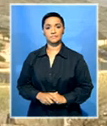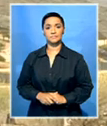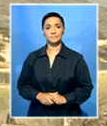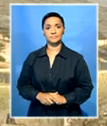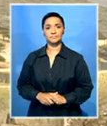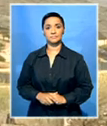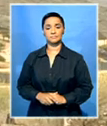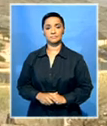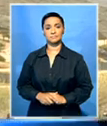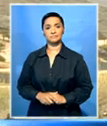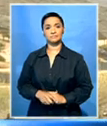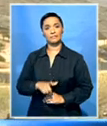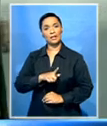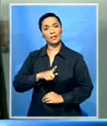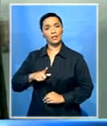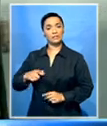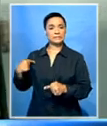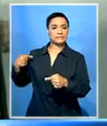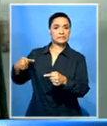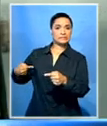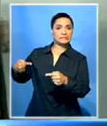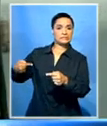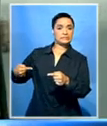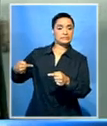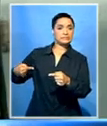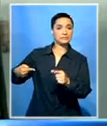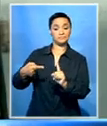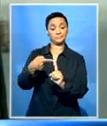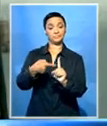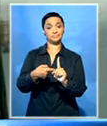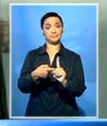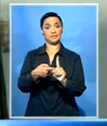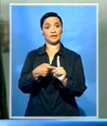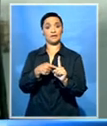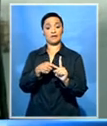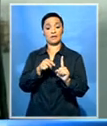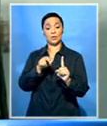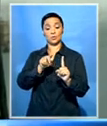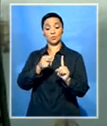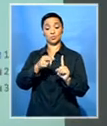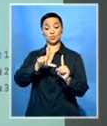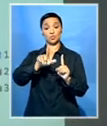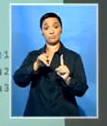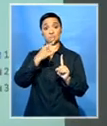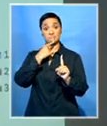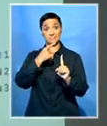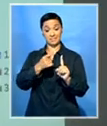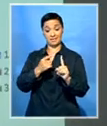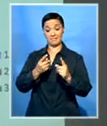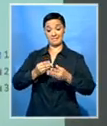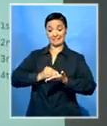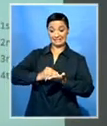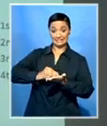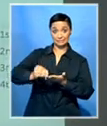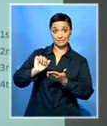It has been a long drawn-out battle. Two years since the Public Protector recommended the President pay back a portion spent